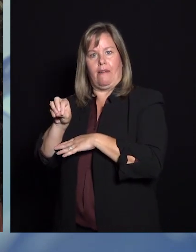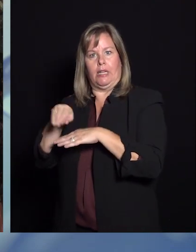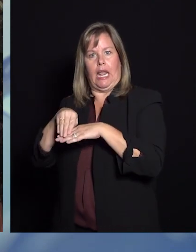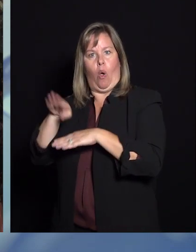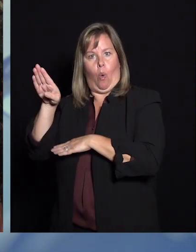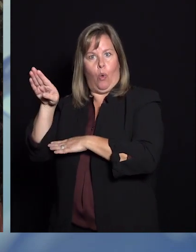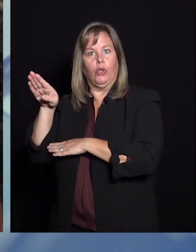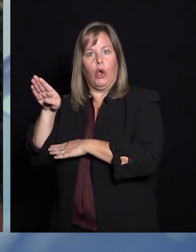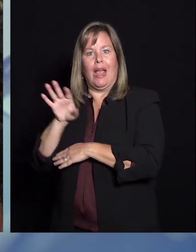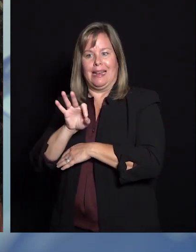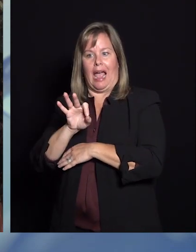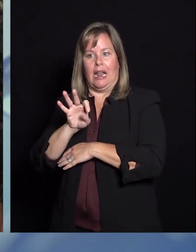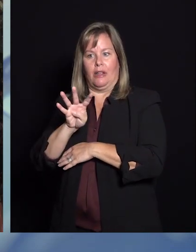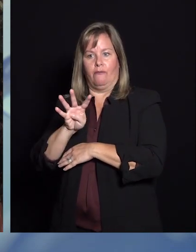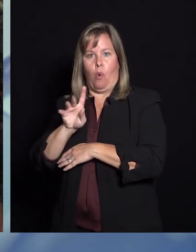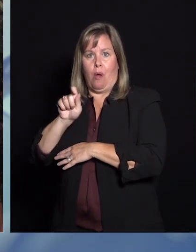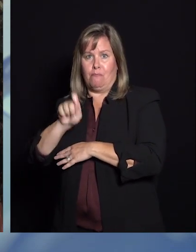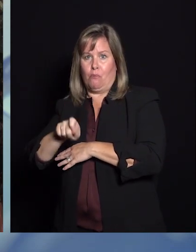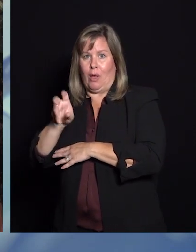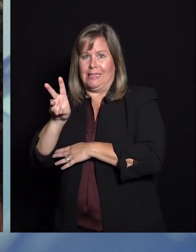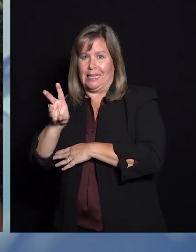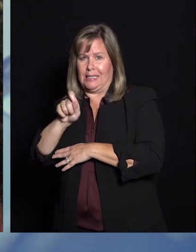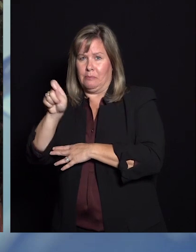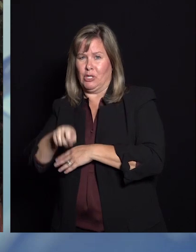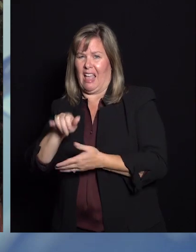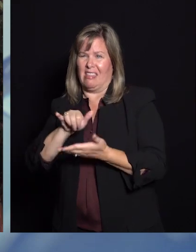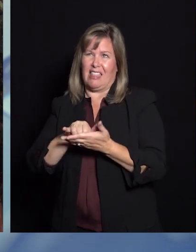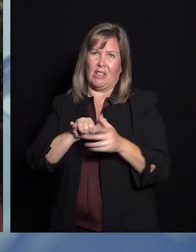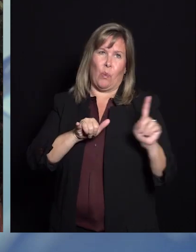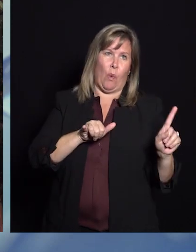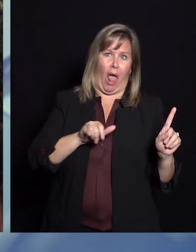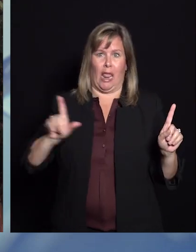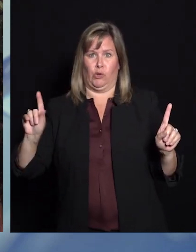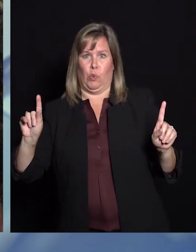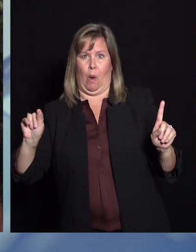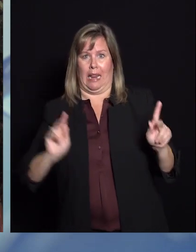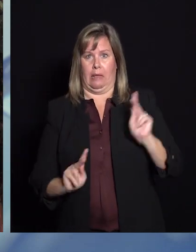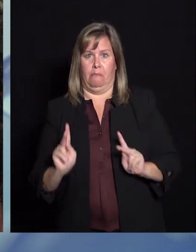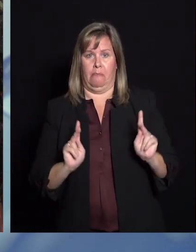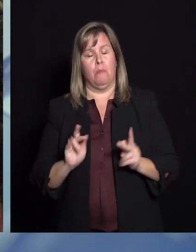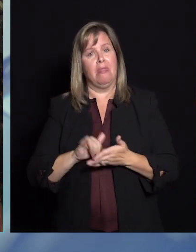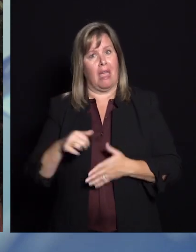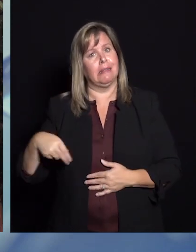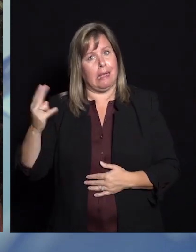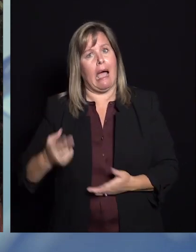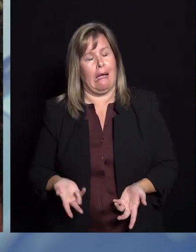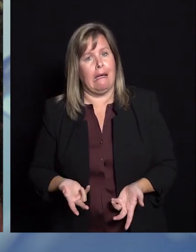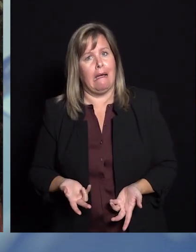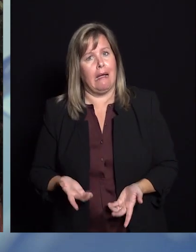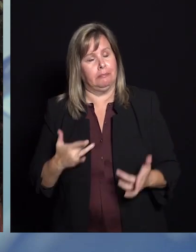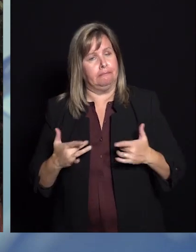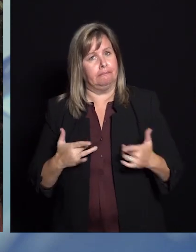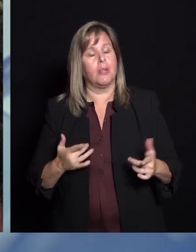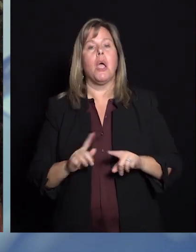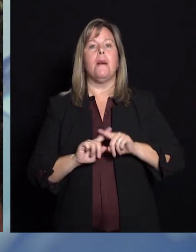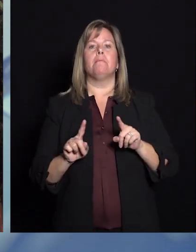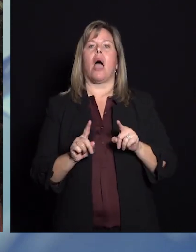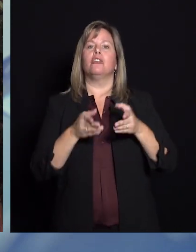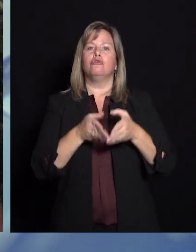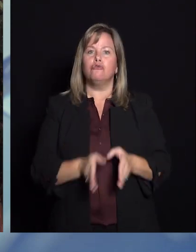94.6 percent is about 1 in 20. So that's getting much higher, more concerning. But for an individual,